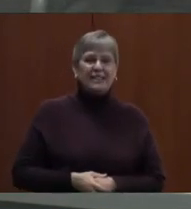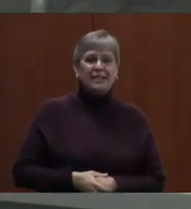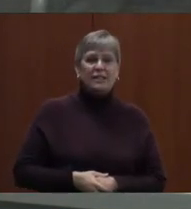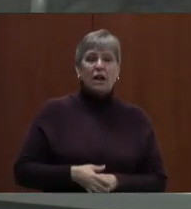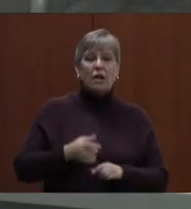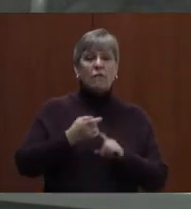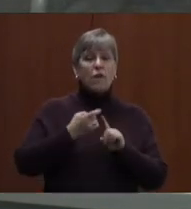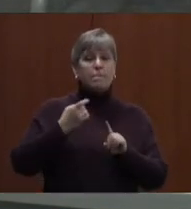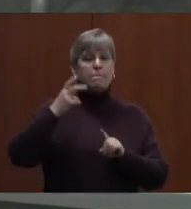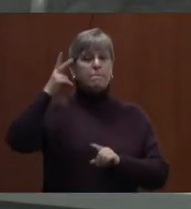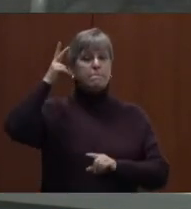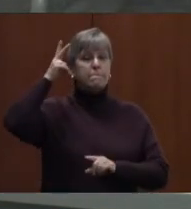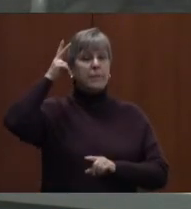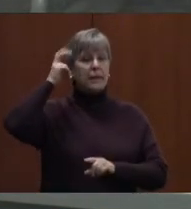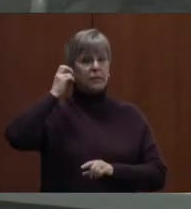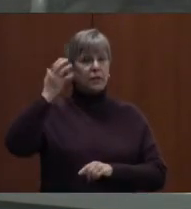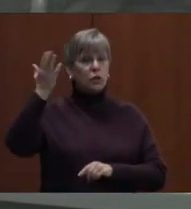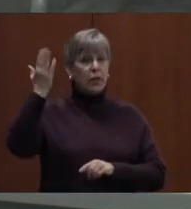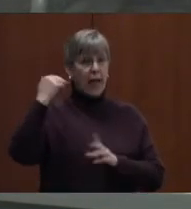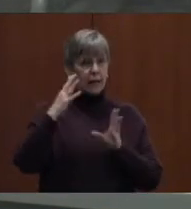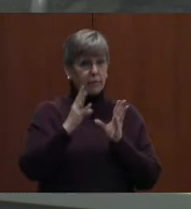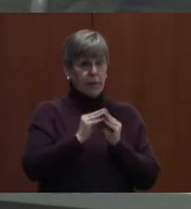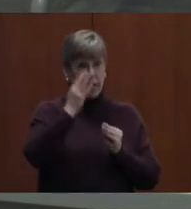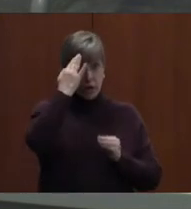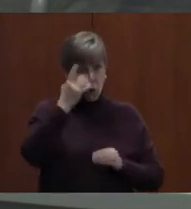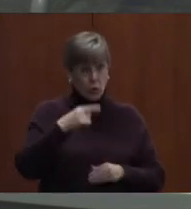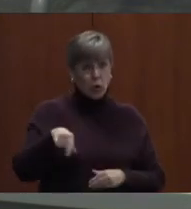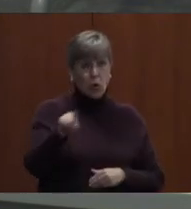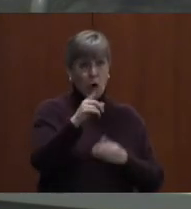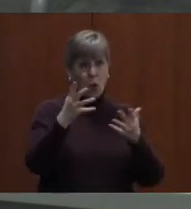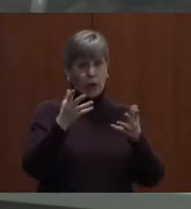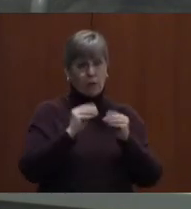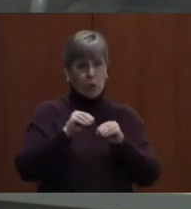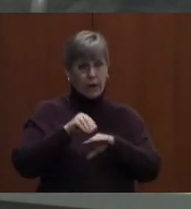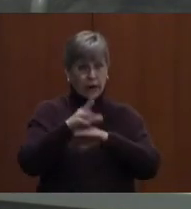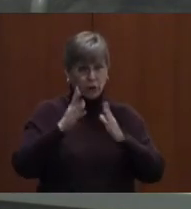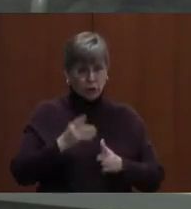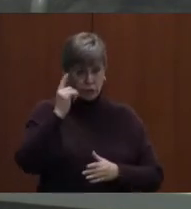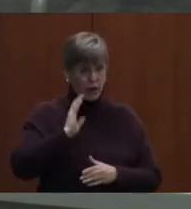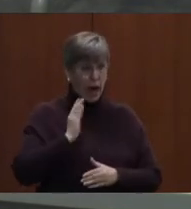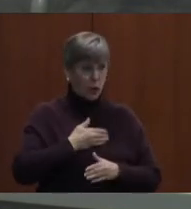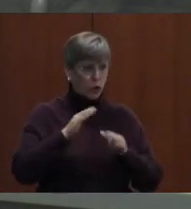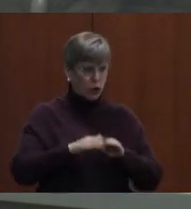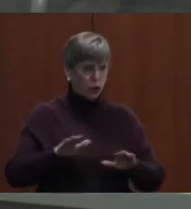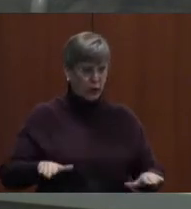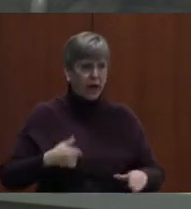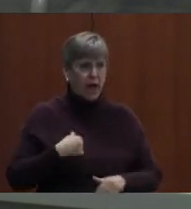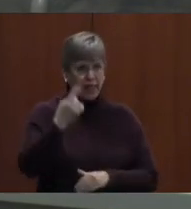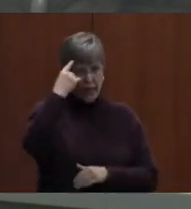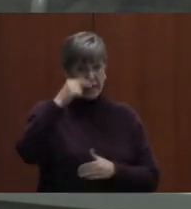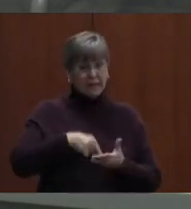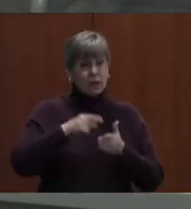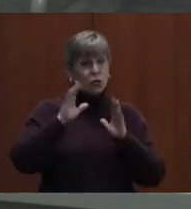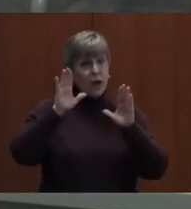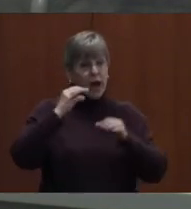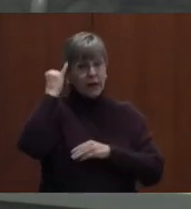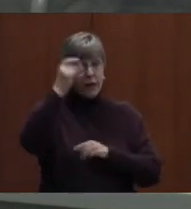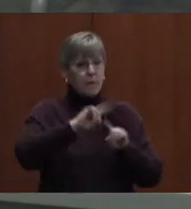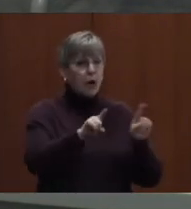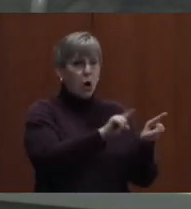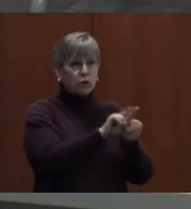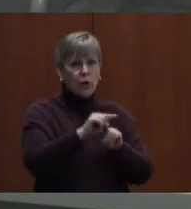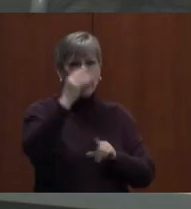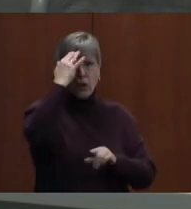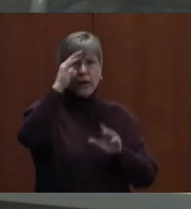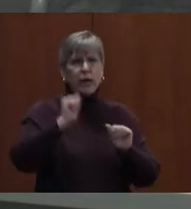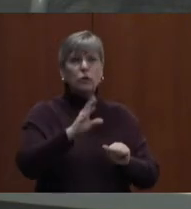From listening to the last meeting, I know you guys were wanting more counselors for our children. I think this would be a great idea, but I also know